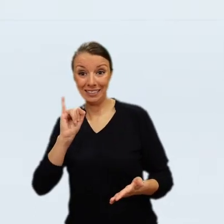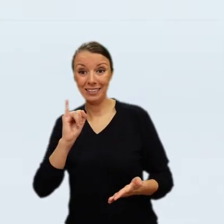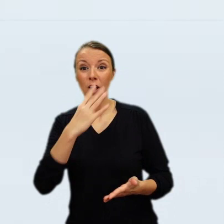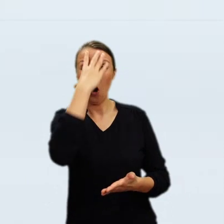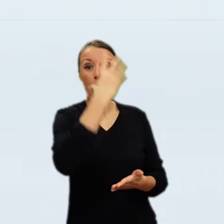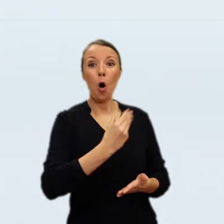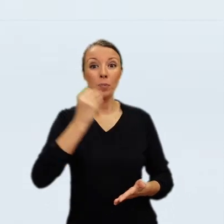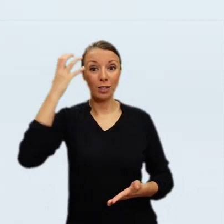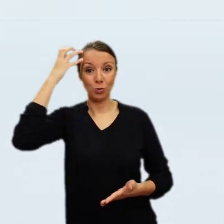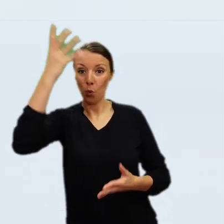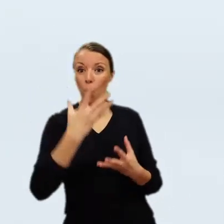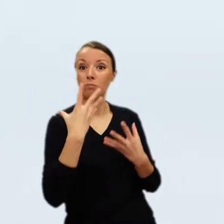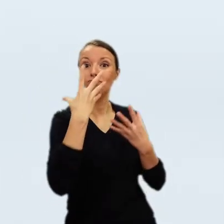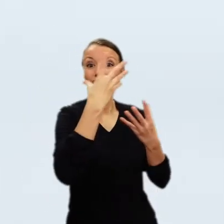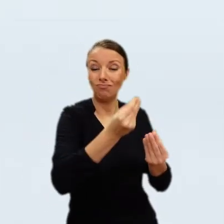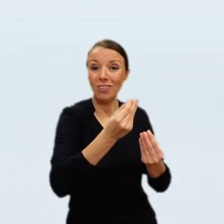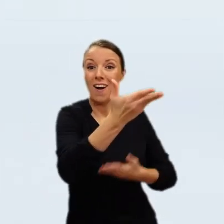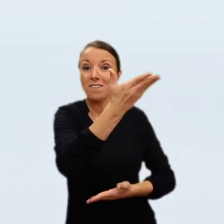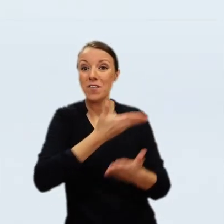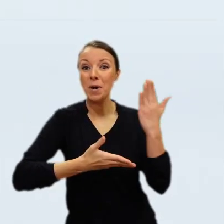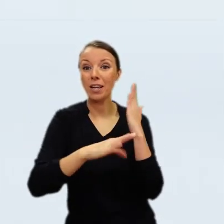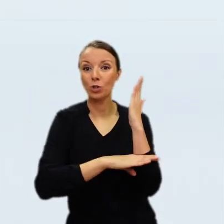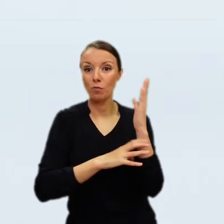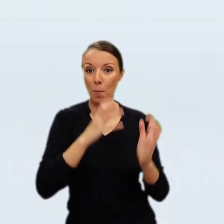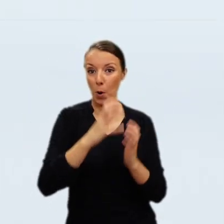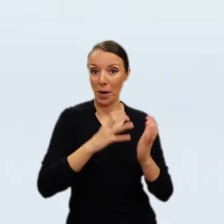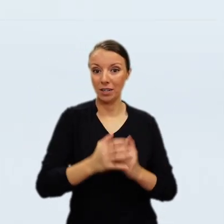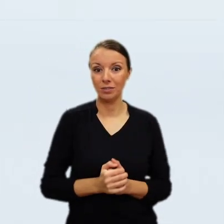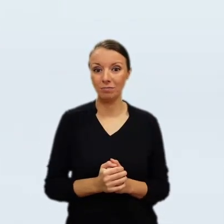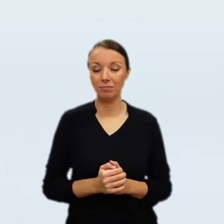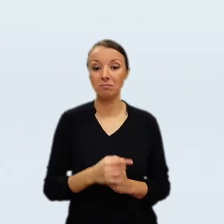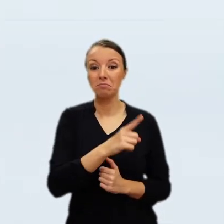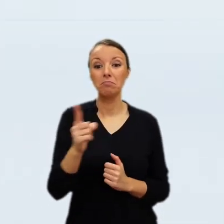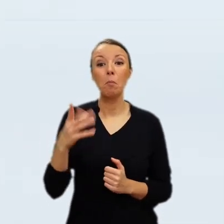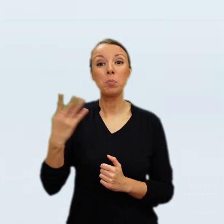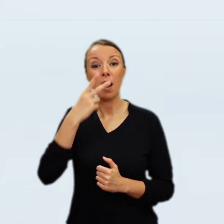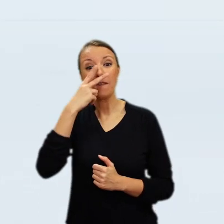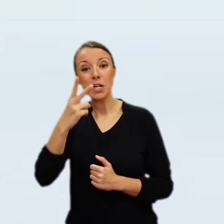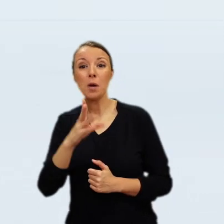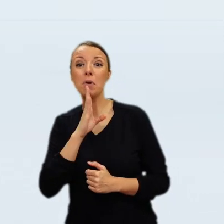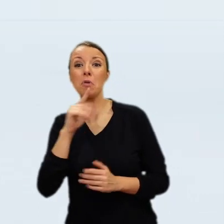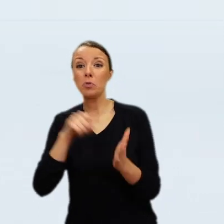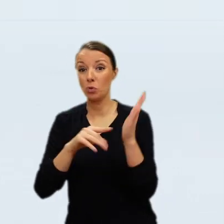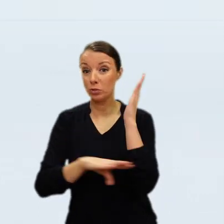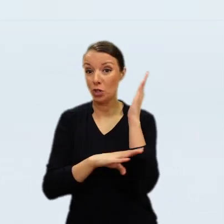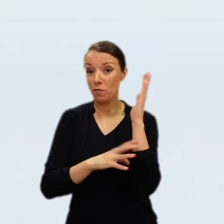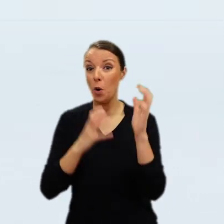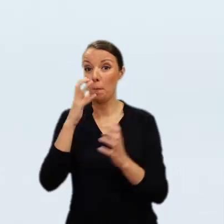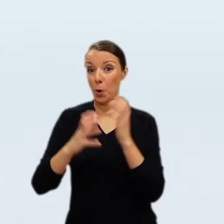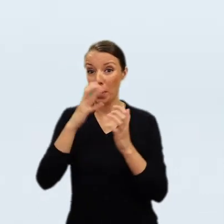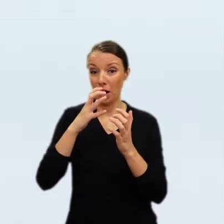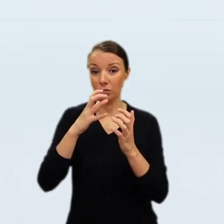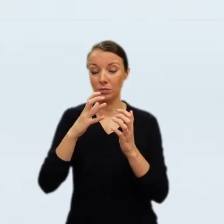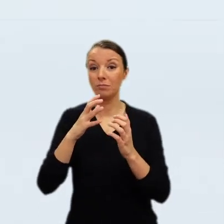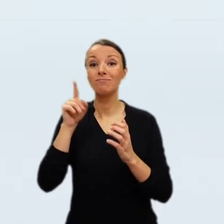Helenów. But we do not know if that was actually the case. Surely more research in the Oginski papers may reveal more about